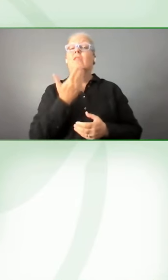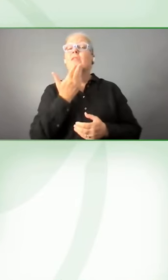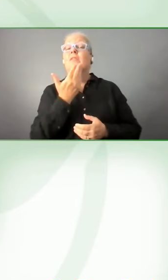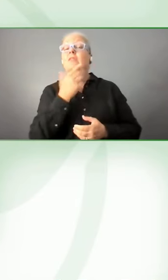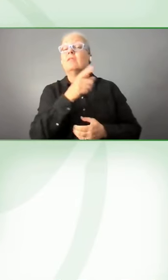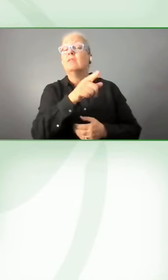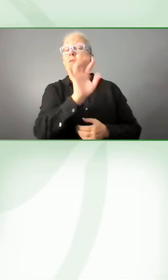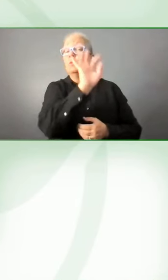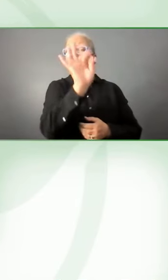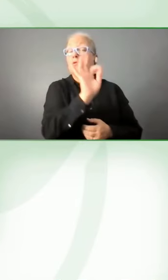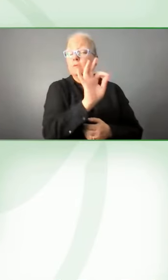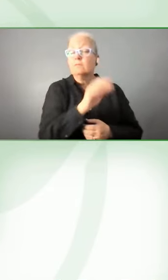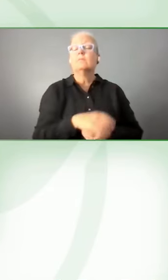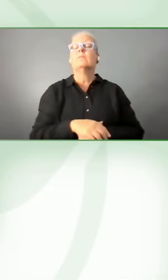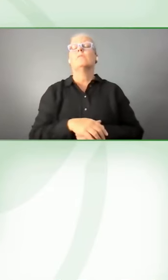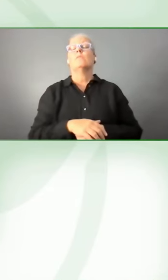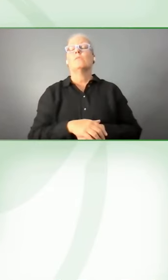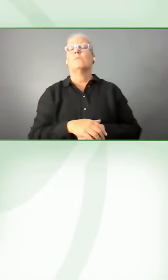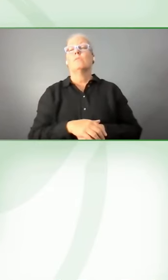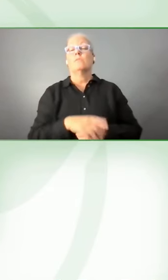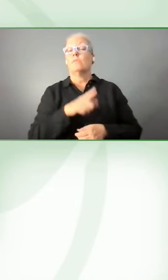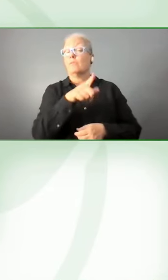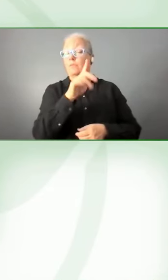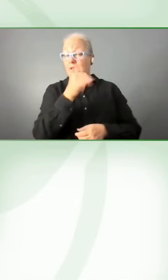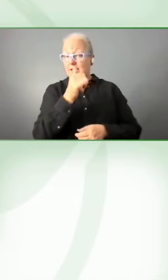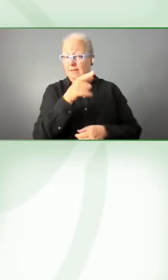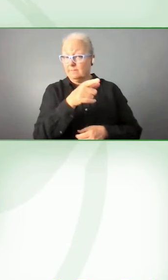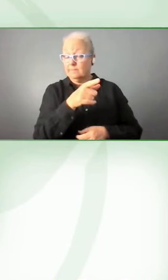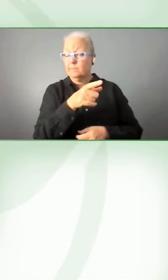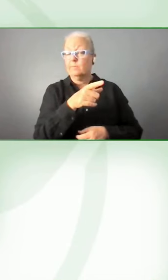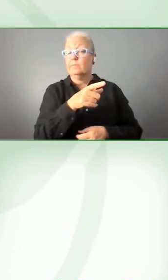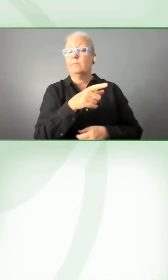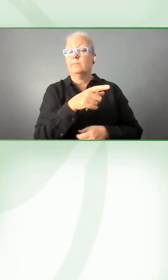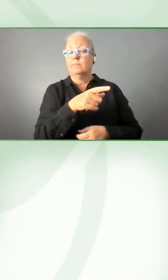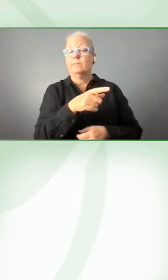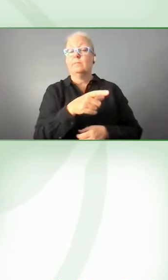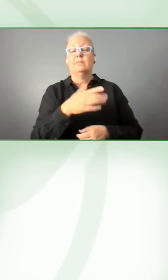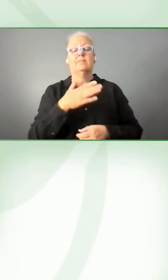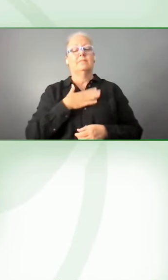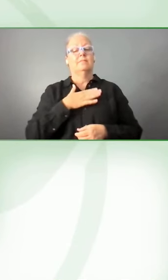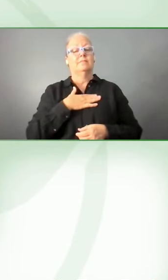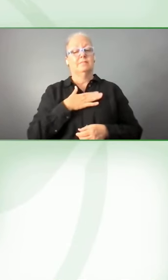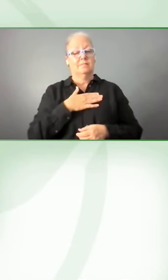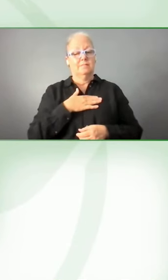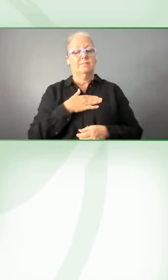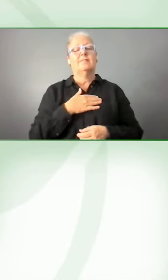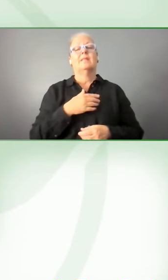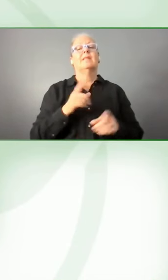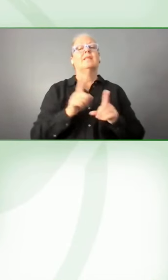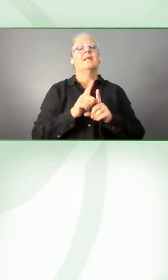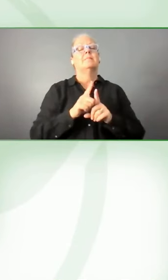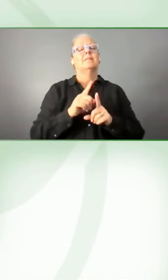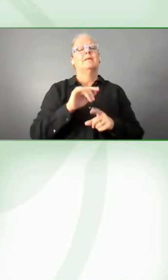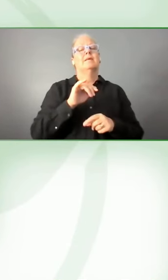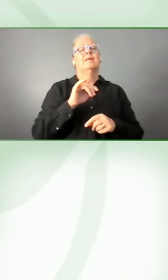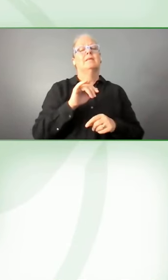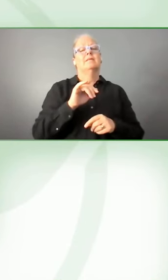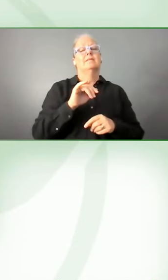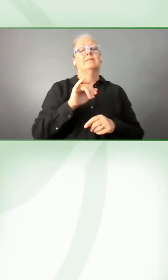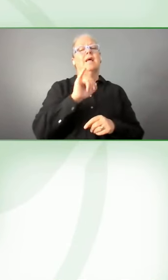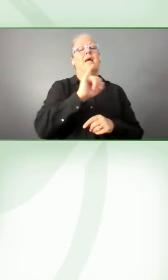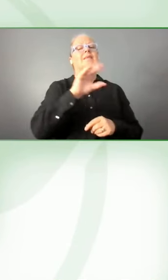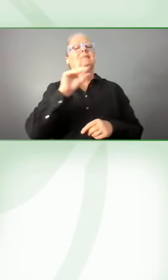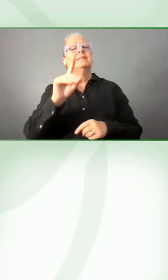yes, uh, we are, uh, an intellectual disabilities organization support, we support the rights of people with intellectual